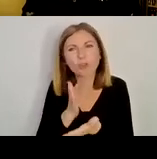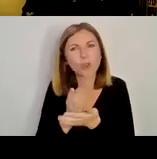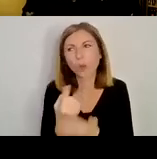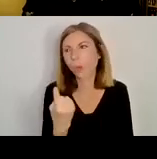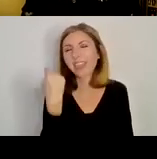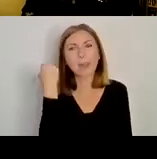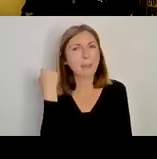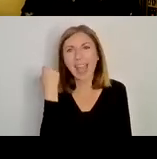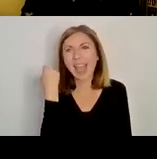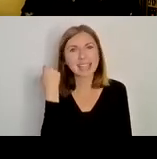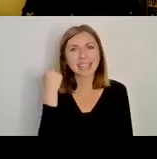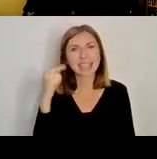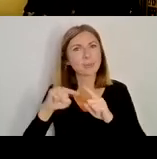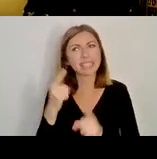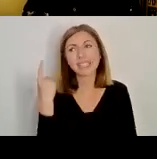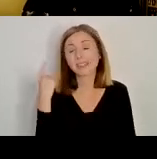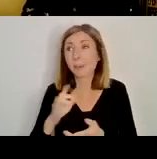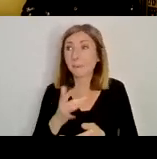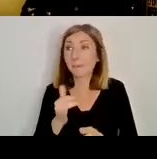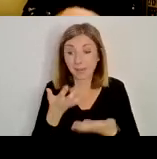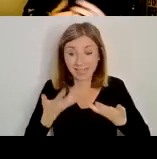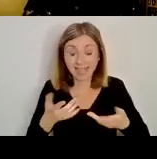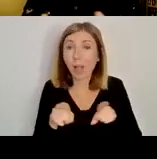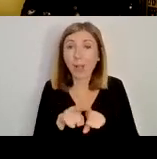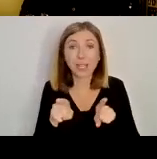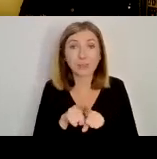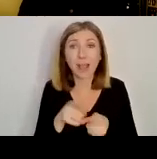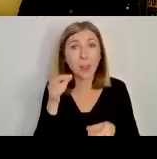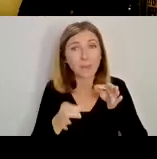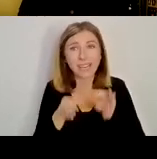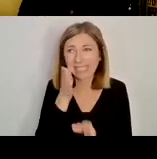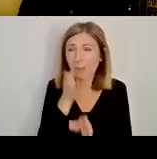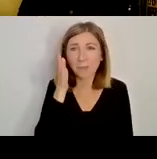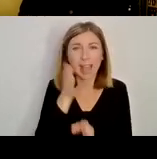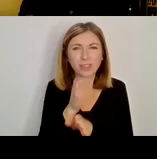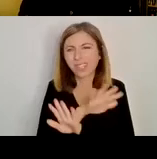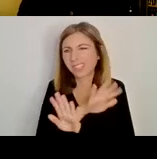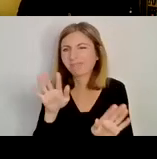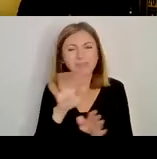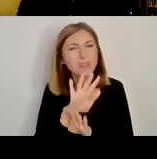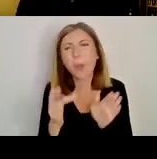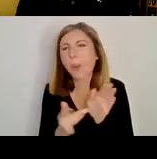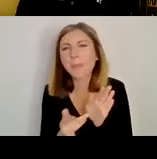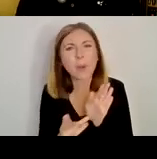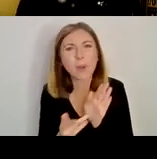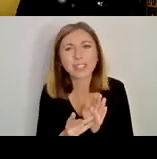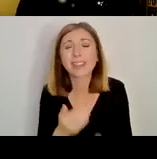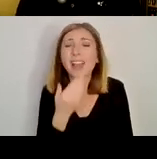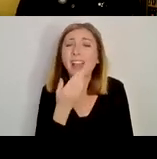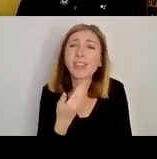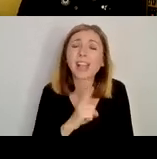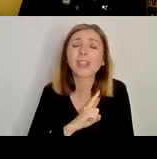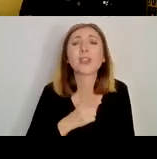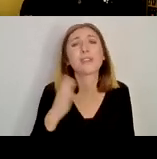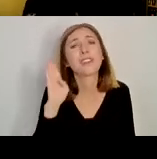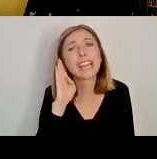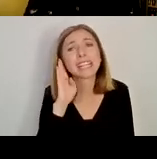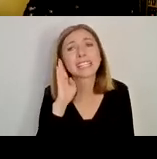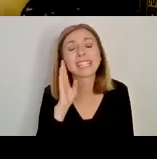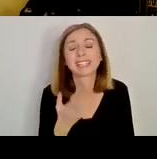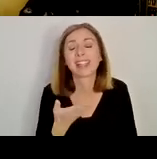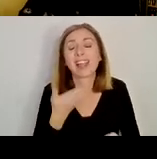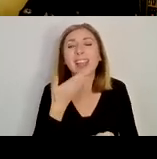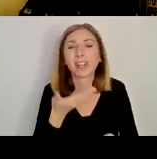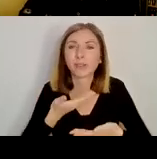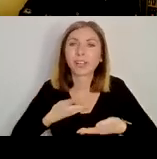necessarily true to the present either. So I'd like to thank you for listening and giving me the opportunity once again to speak about this topic.